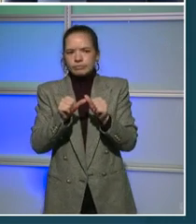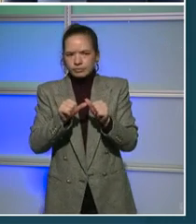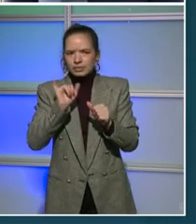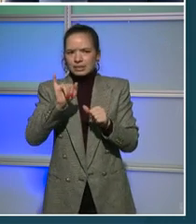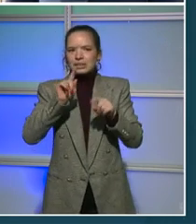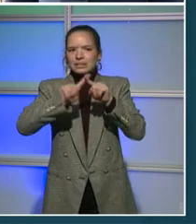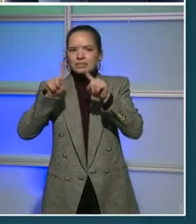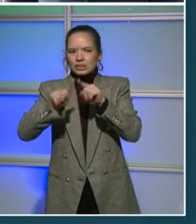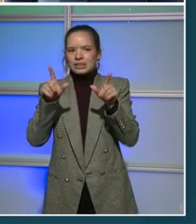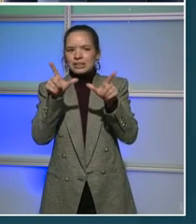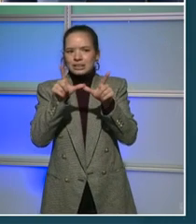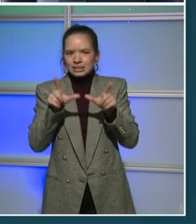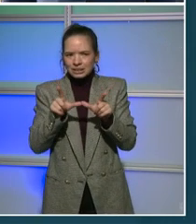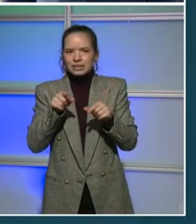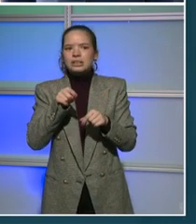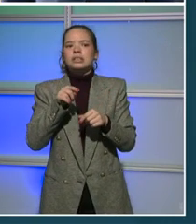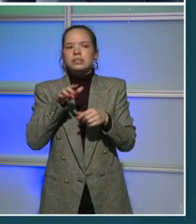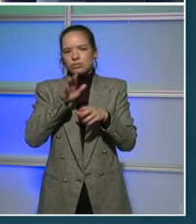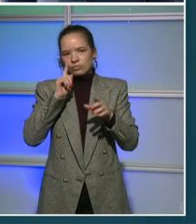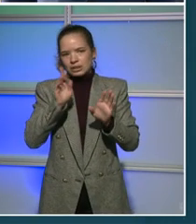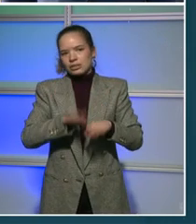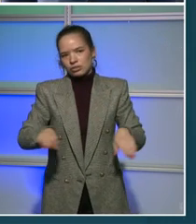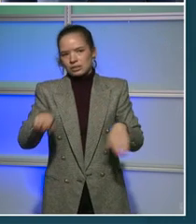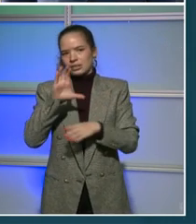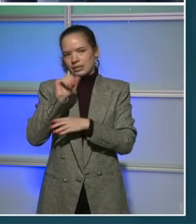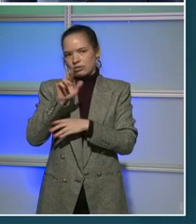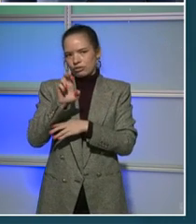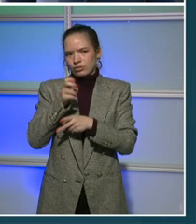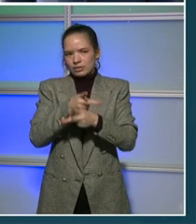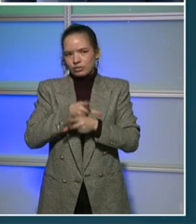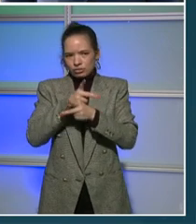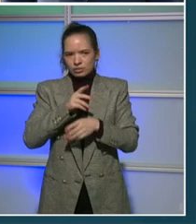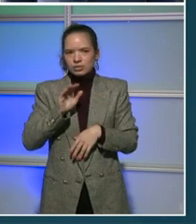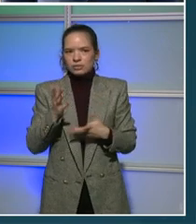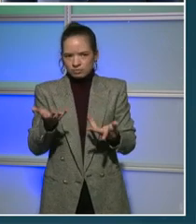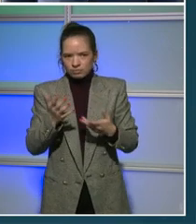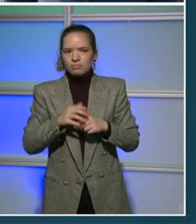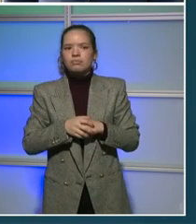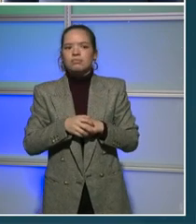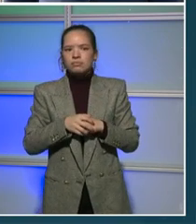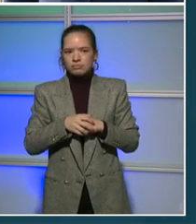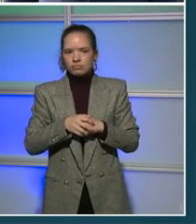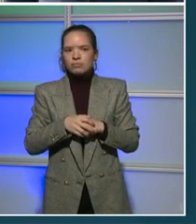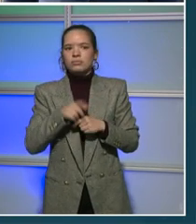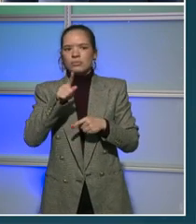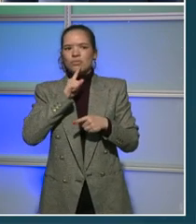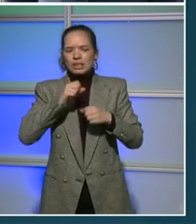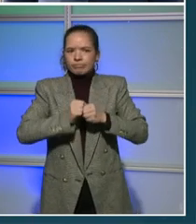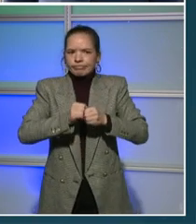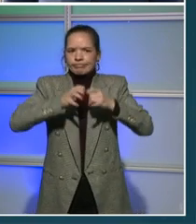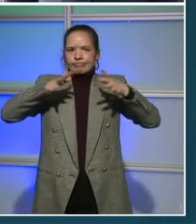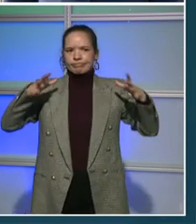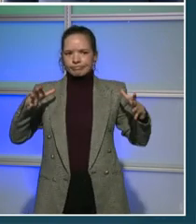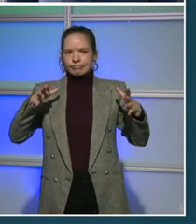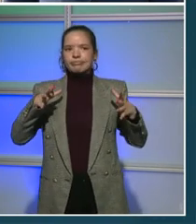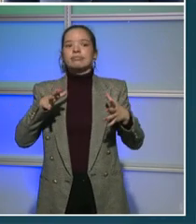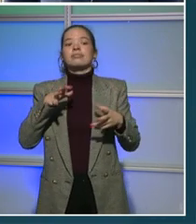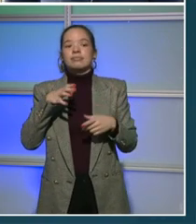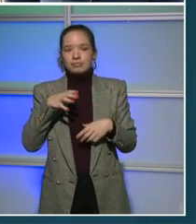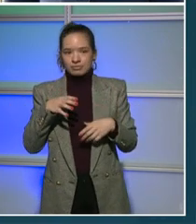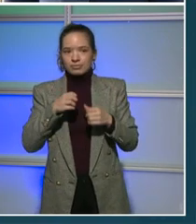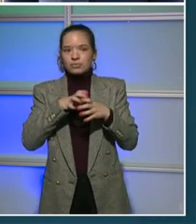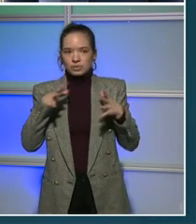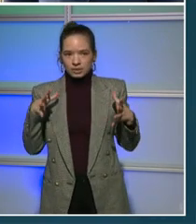Beginnings here in Ward 8, but also to make space for 1,000 more infants and toddlers. We are also giving new